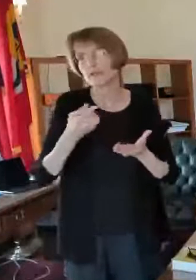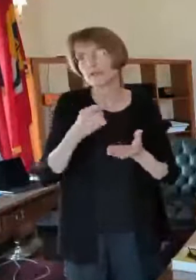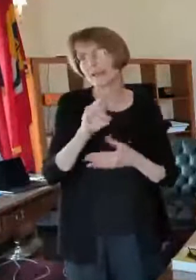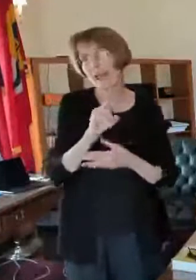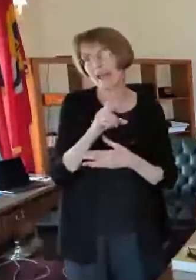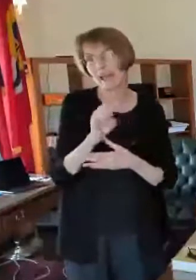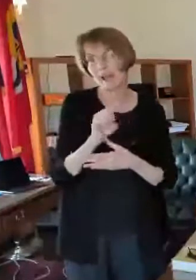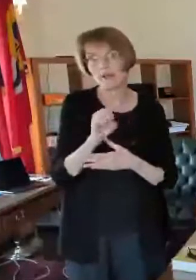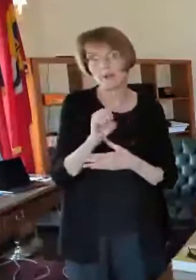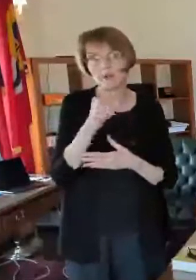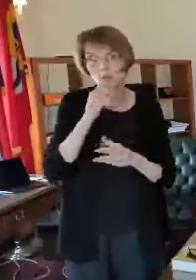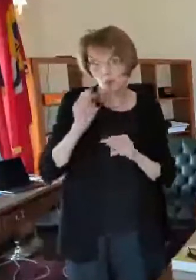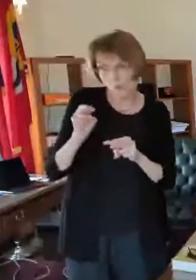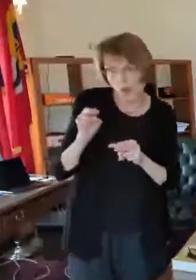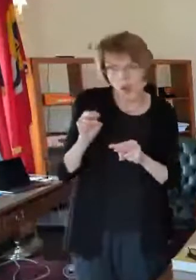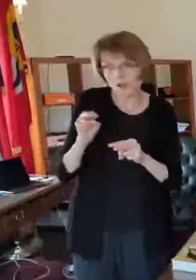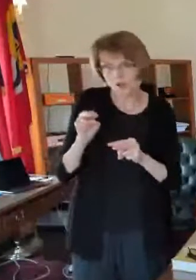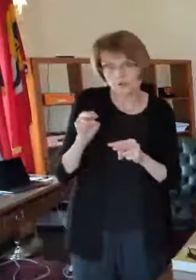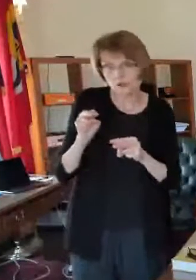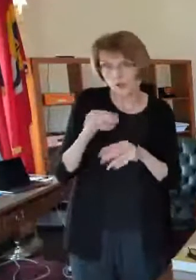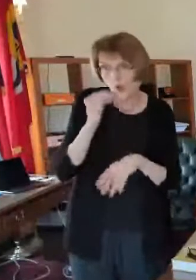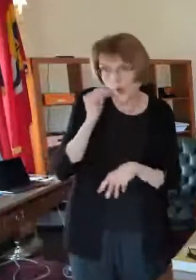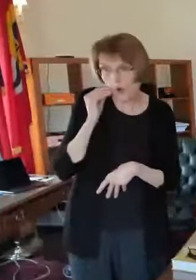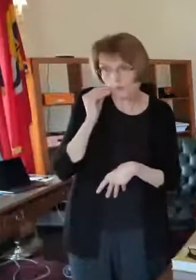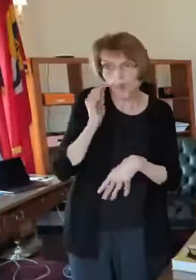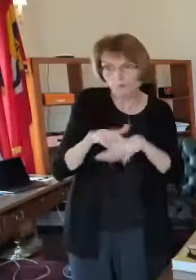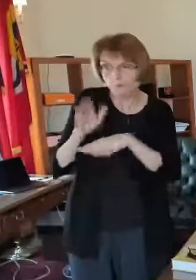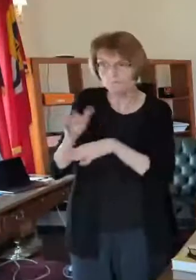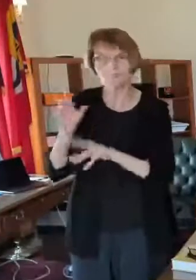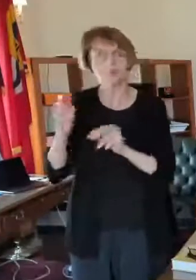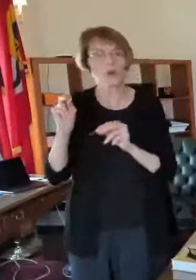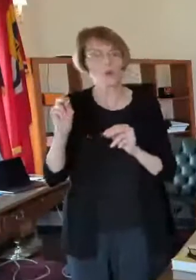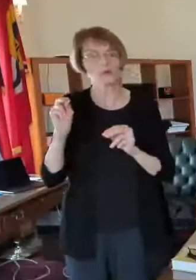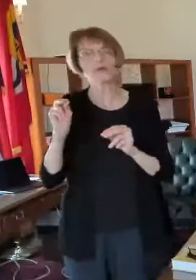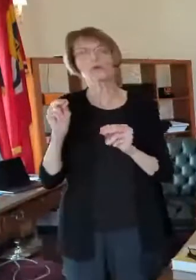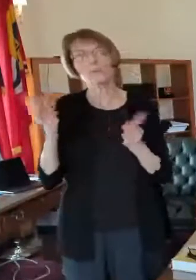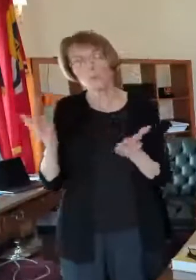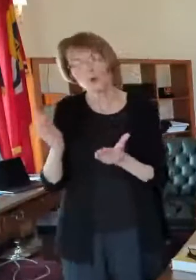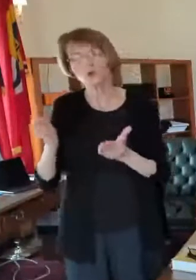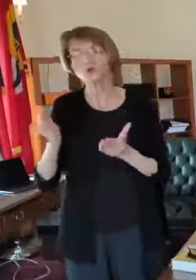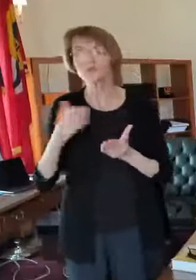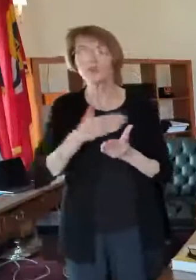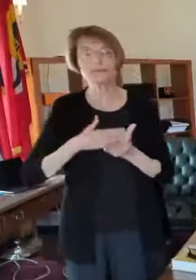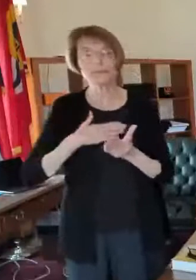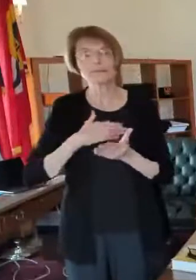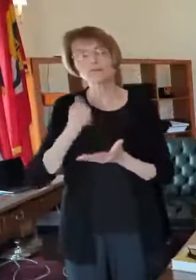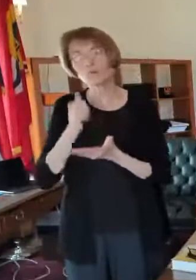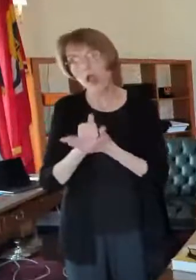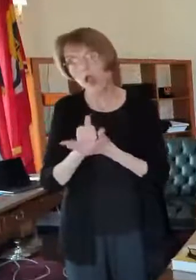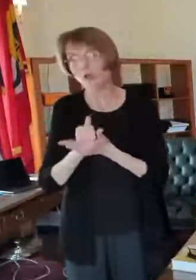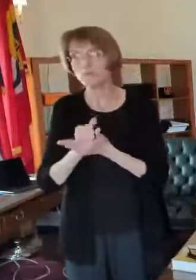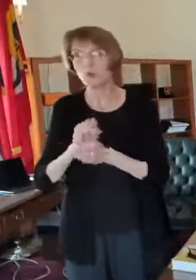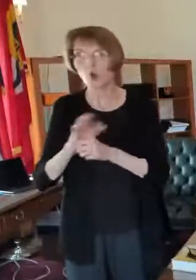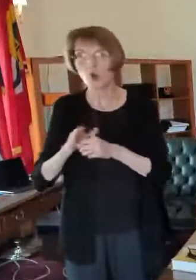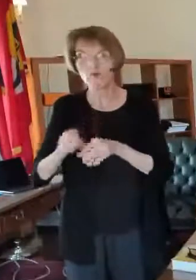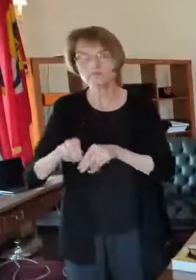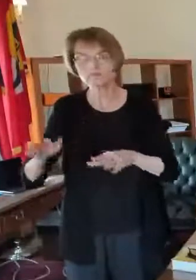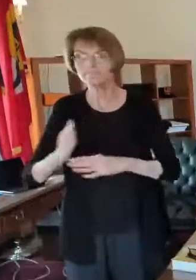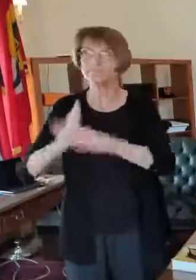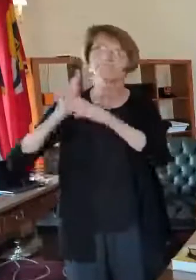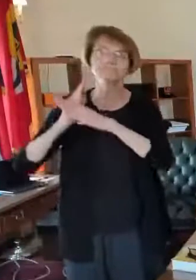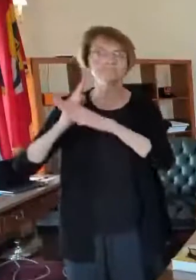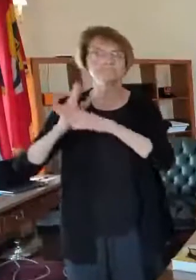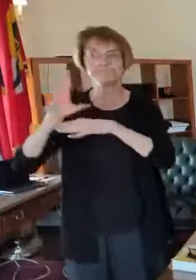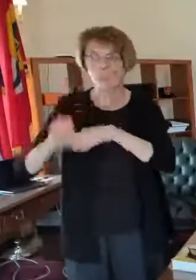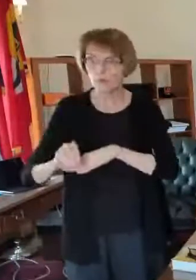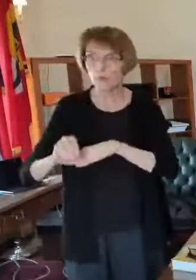you do in your home we are though just saying please um to stop the spread stay six feet apart wear